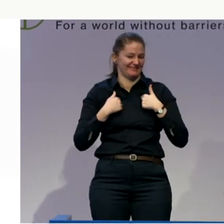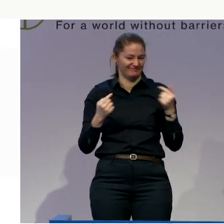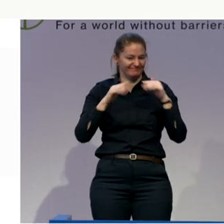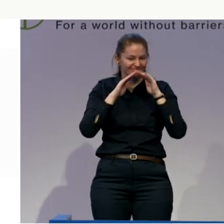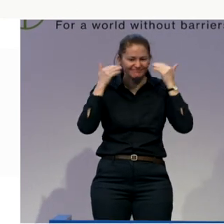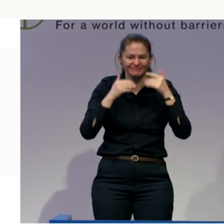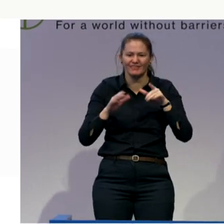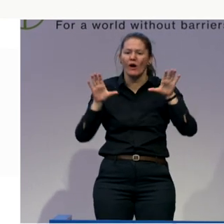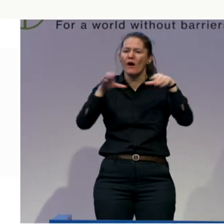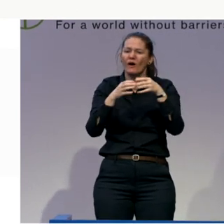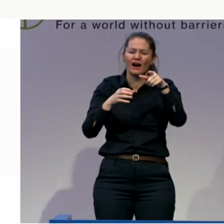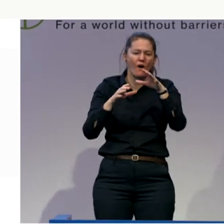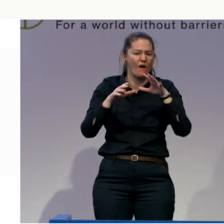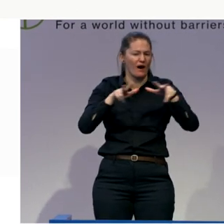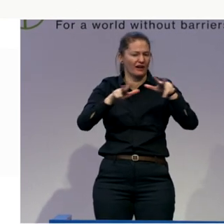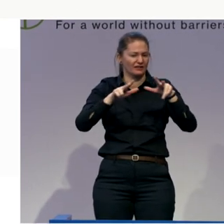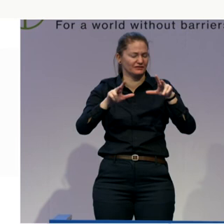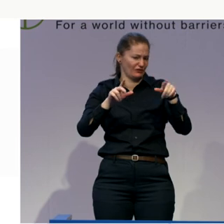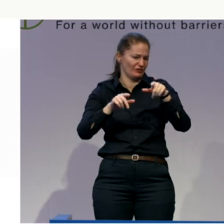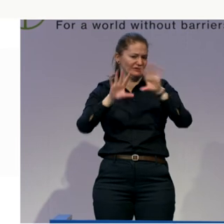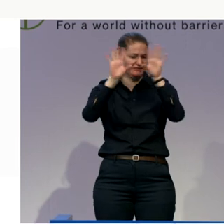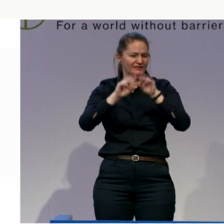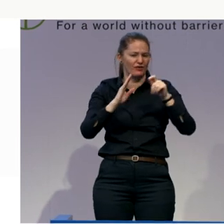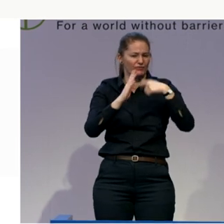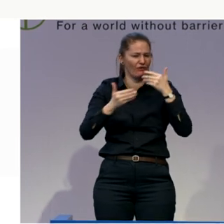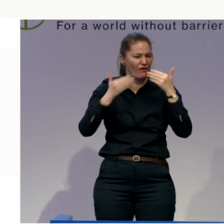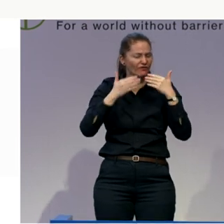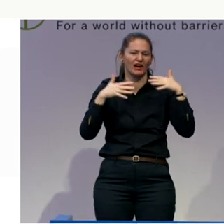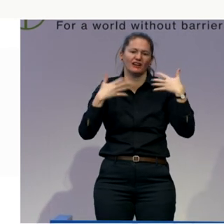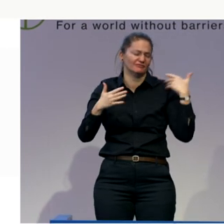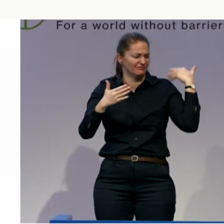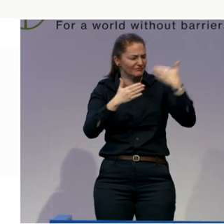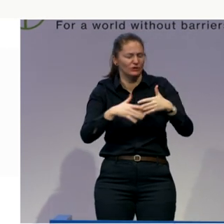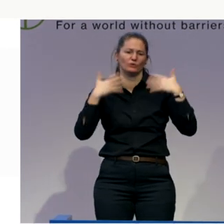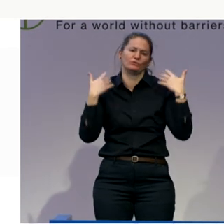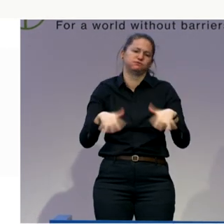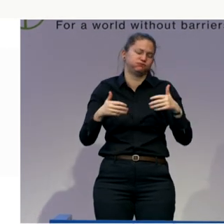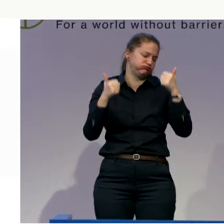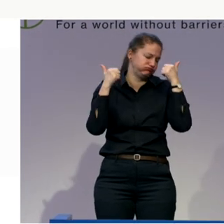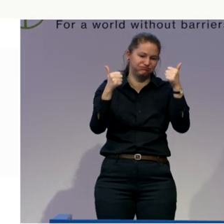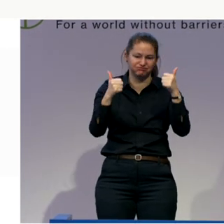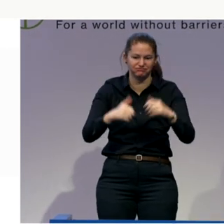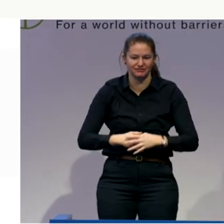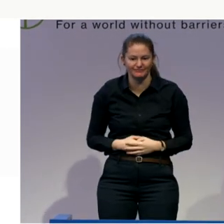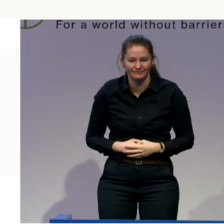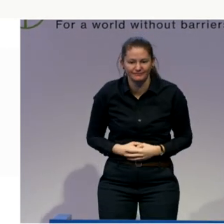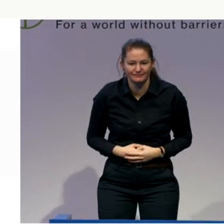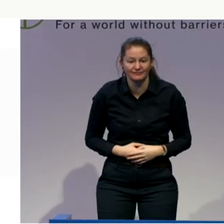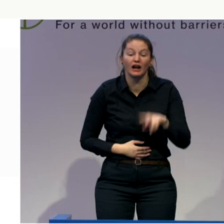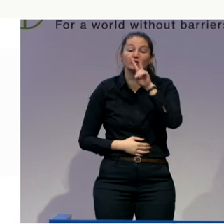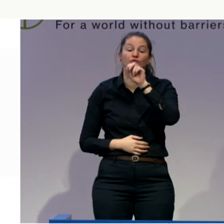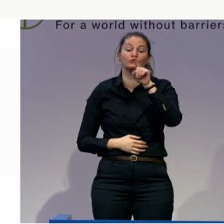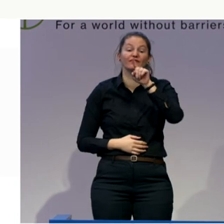the conference. I've been here three days. I've been here three years earlier, in 2015, and